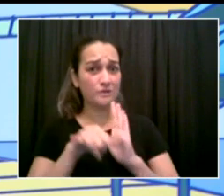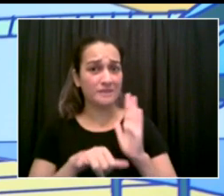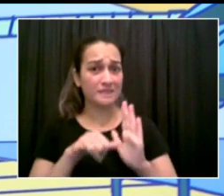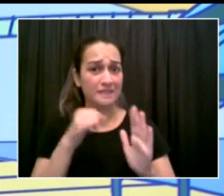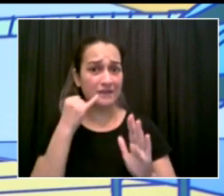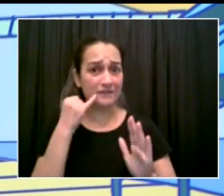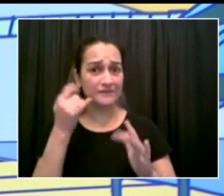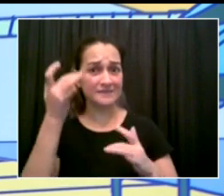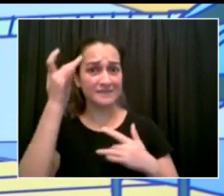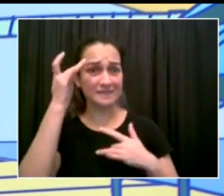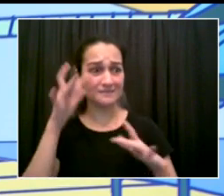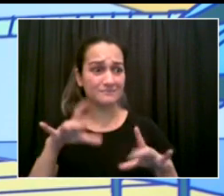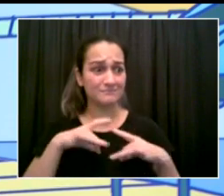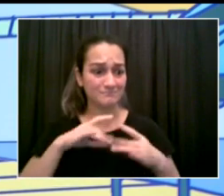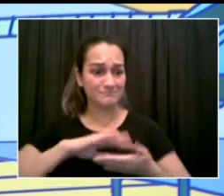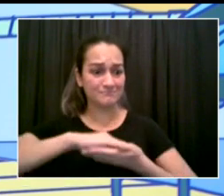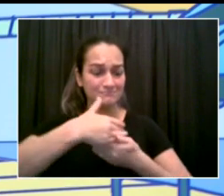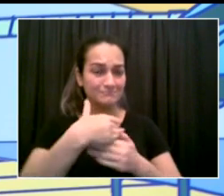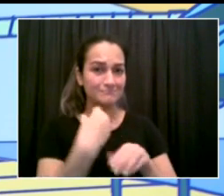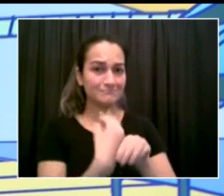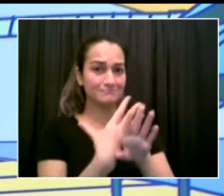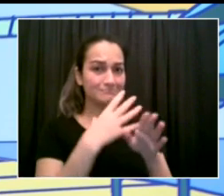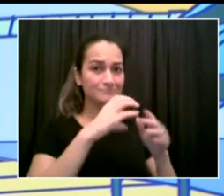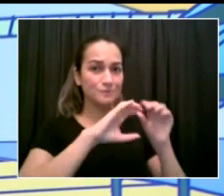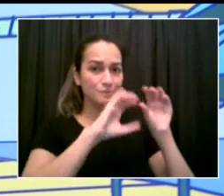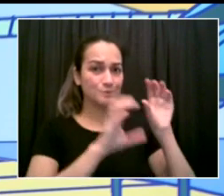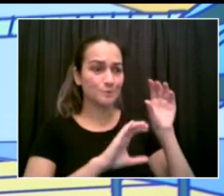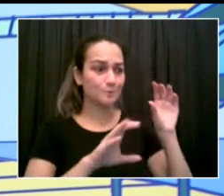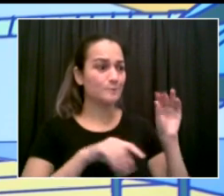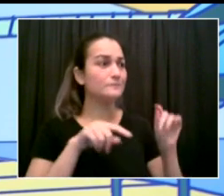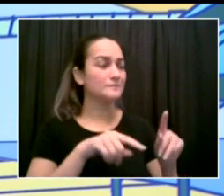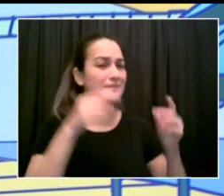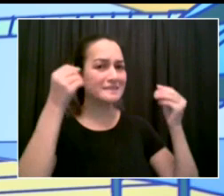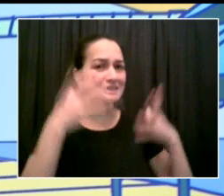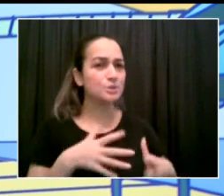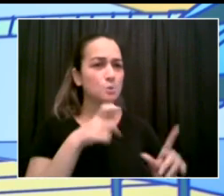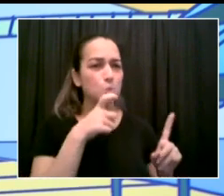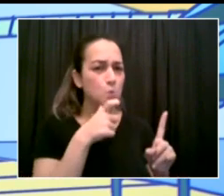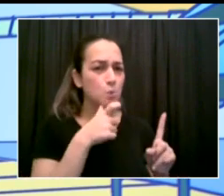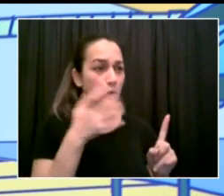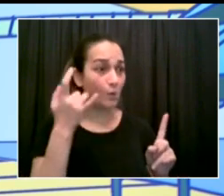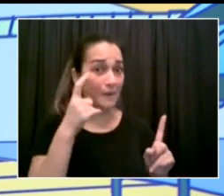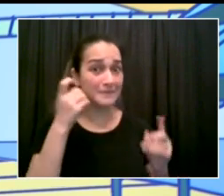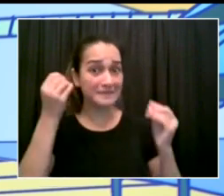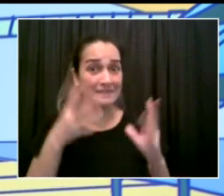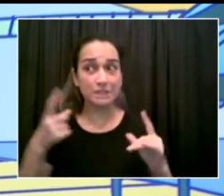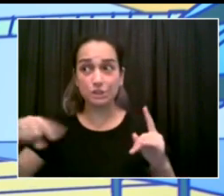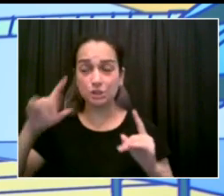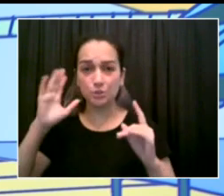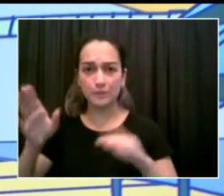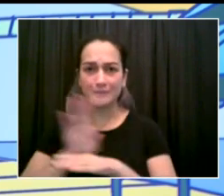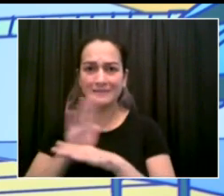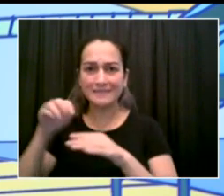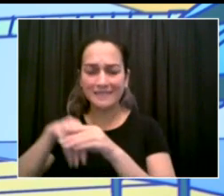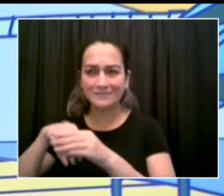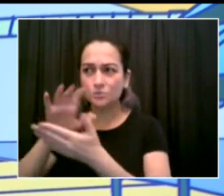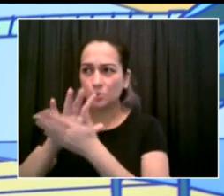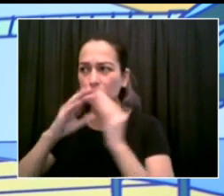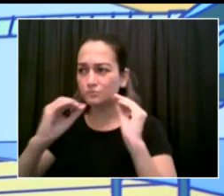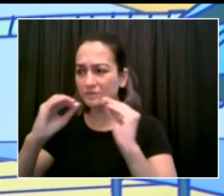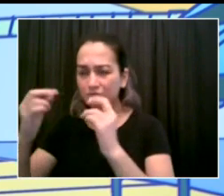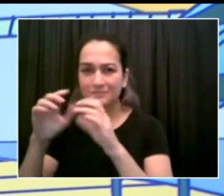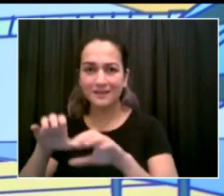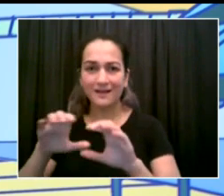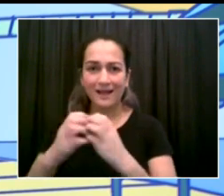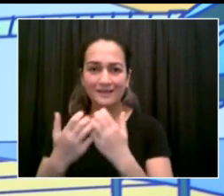quarantined and the teacher might still be in the building if they're vaccinated, how is that going to work logistically? Who's going to be doing